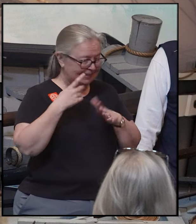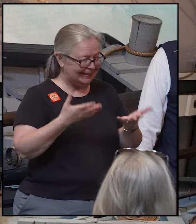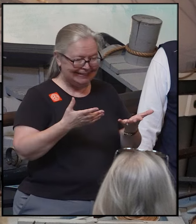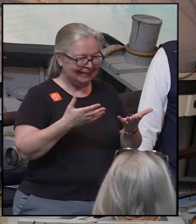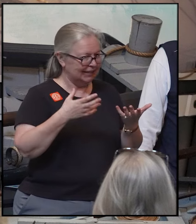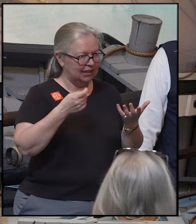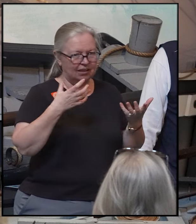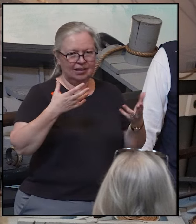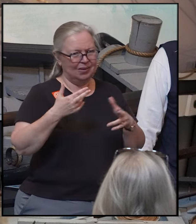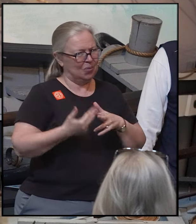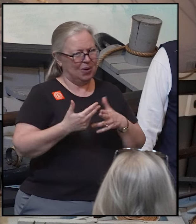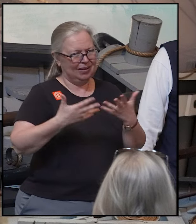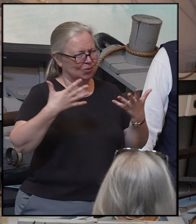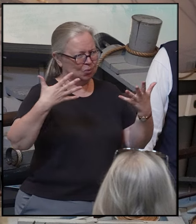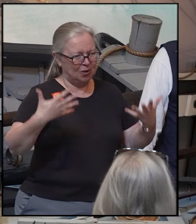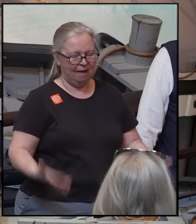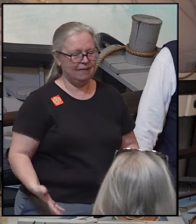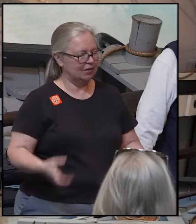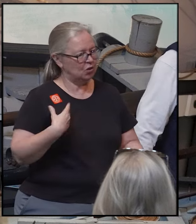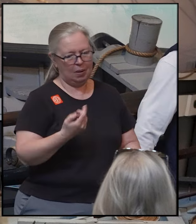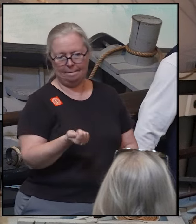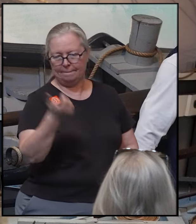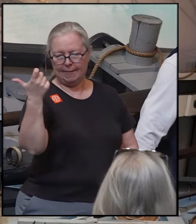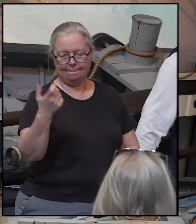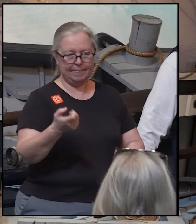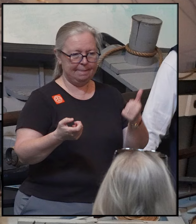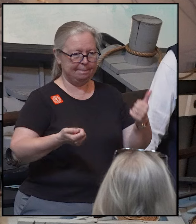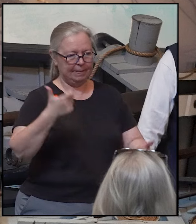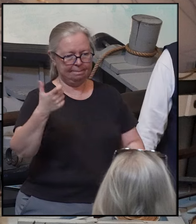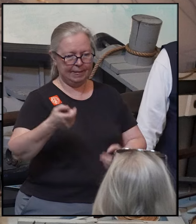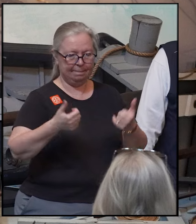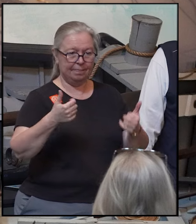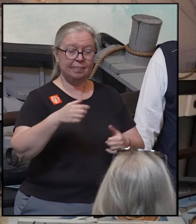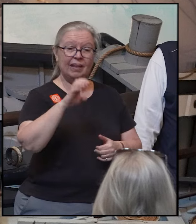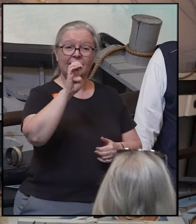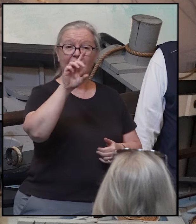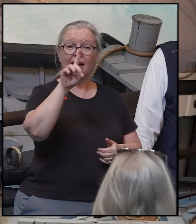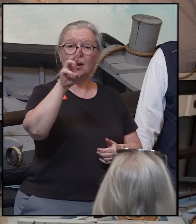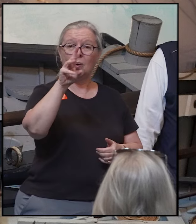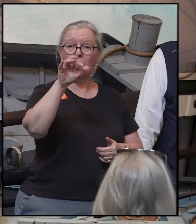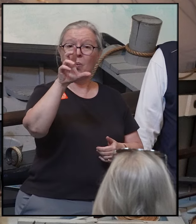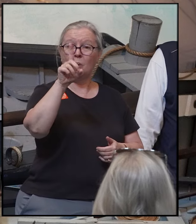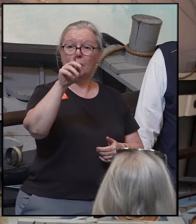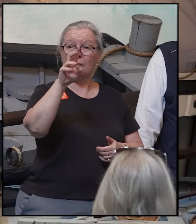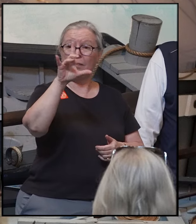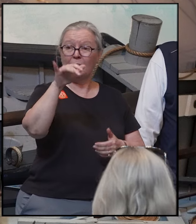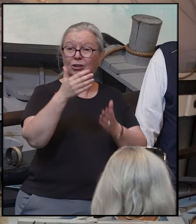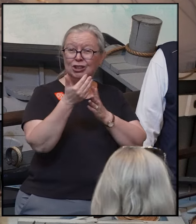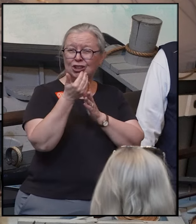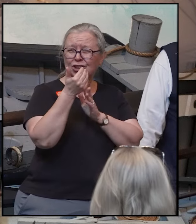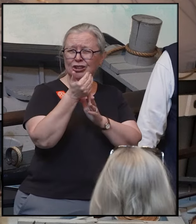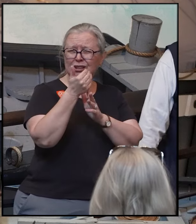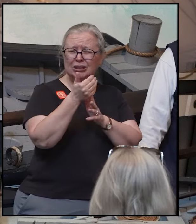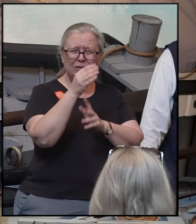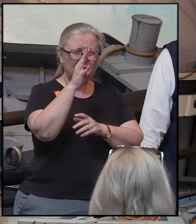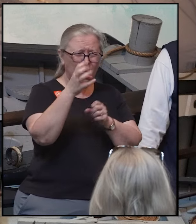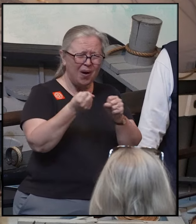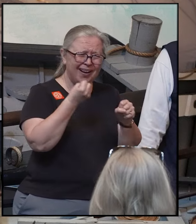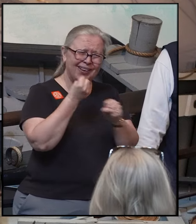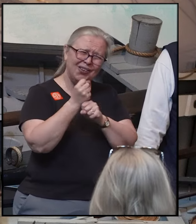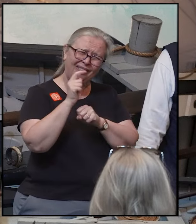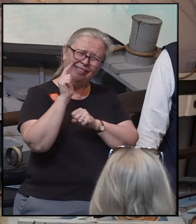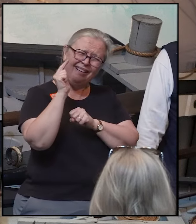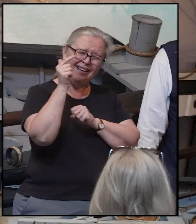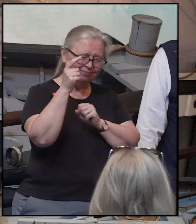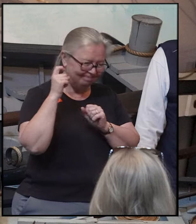no extra weight. So, four years later, the Edward Carey returns to Nantucket, and in the middle of